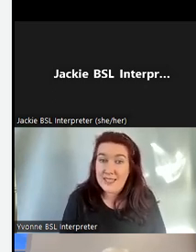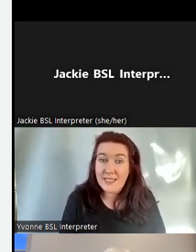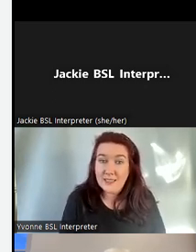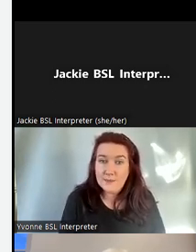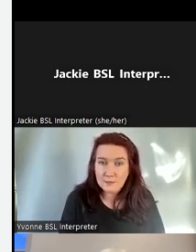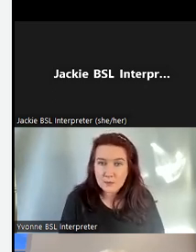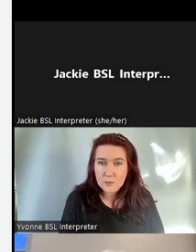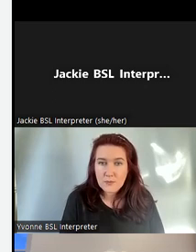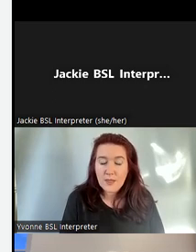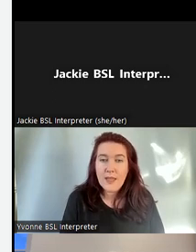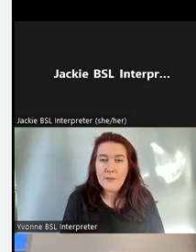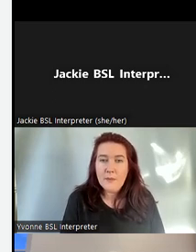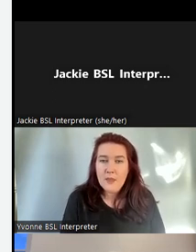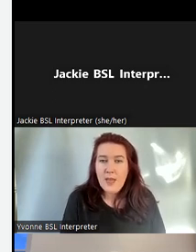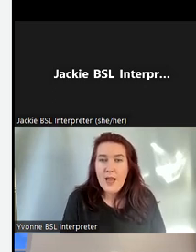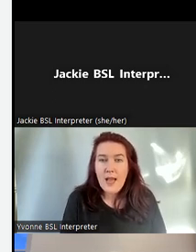actually designed